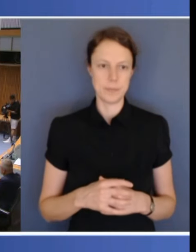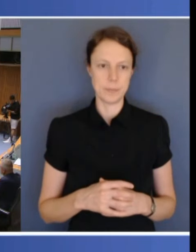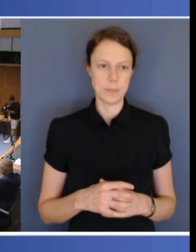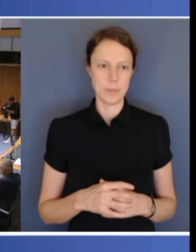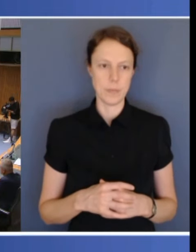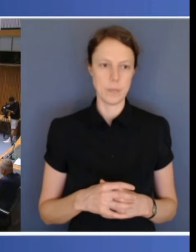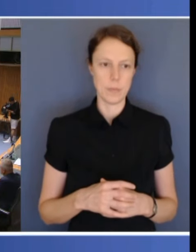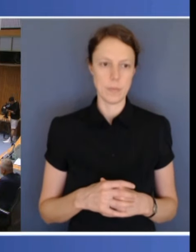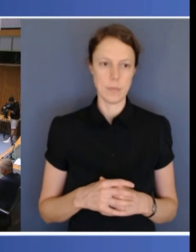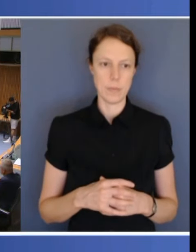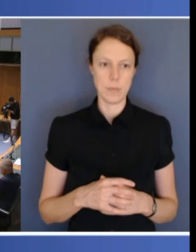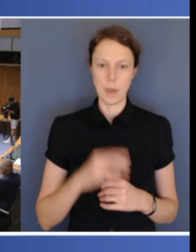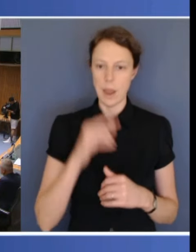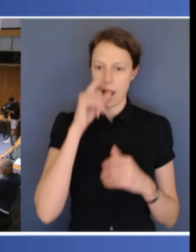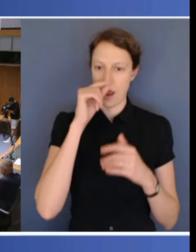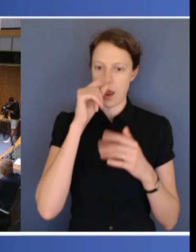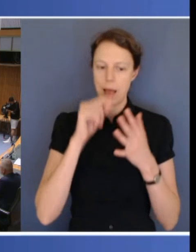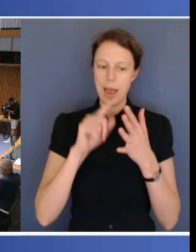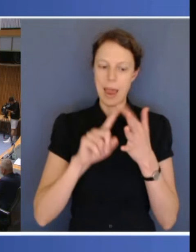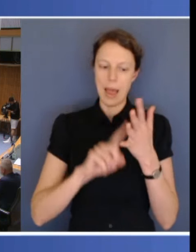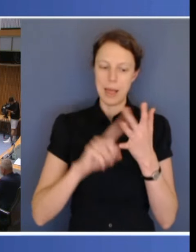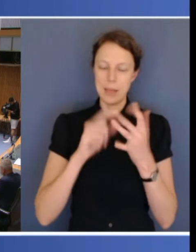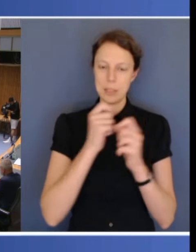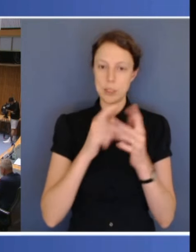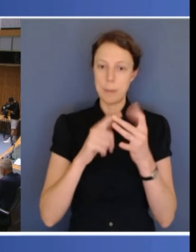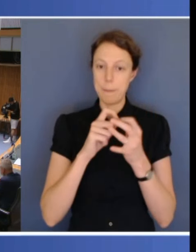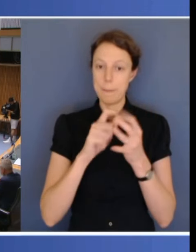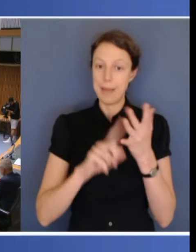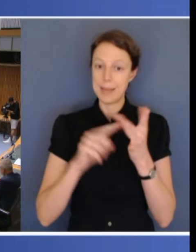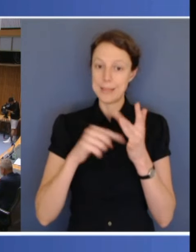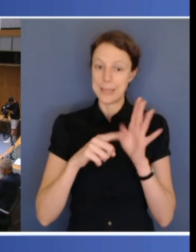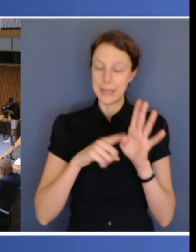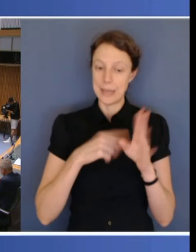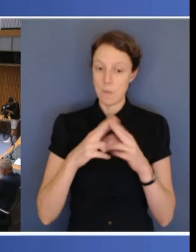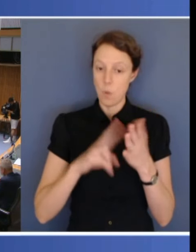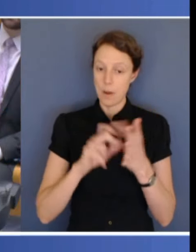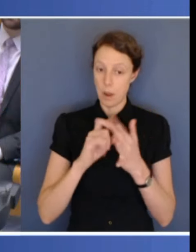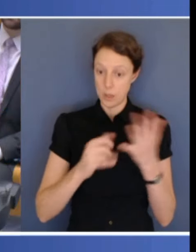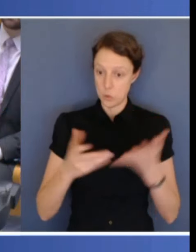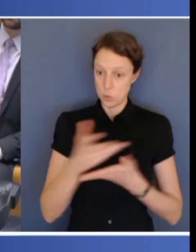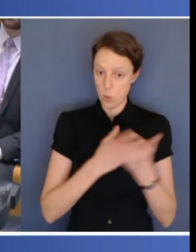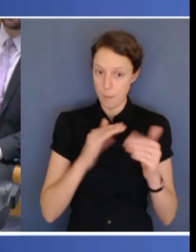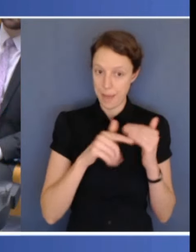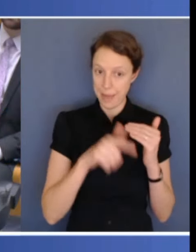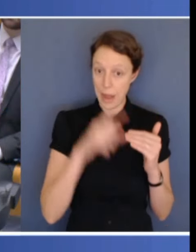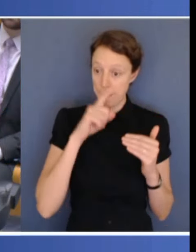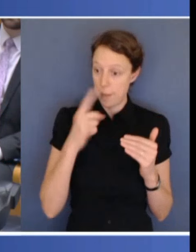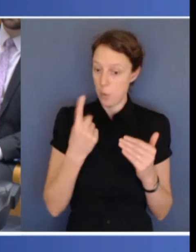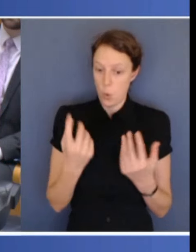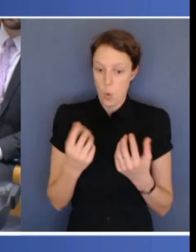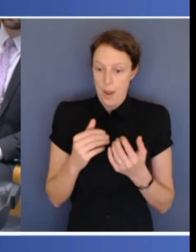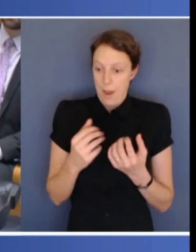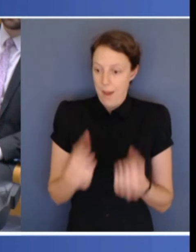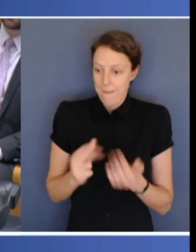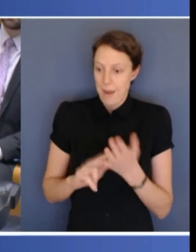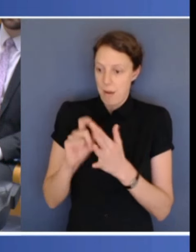in the NDIS discussed? Were you talking about people who are in the NDIS now being moved onto those foundational supports? Premier Allen, just yesterday, your